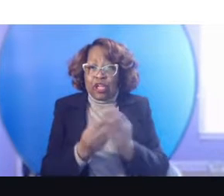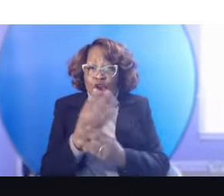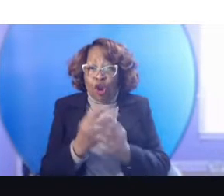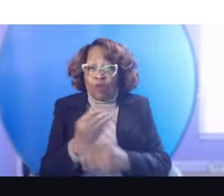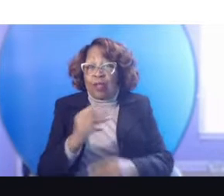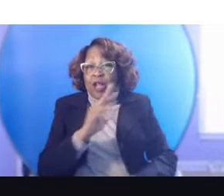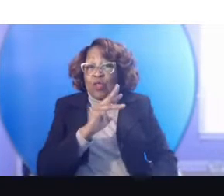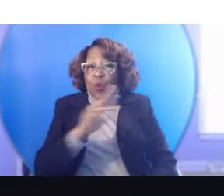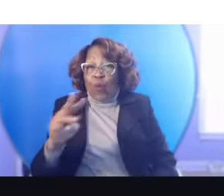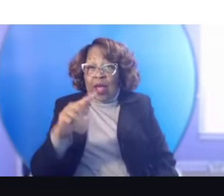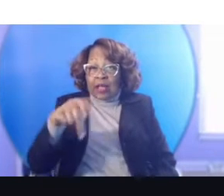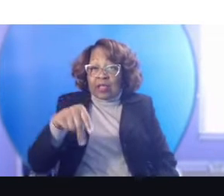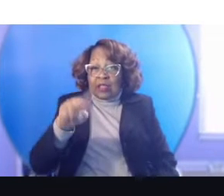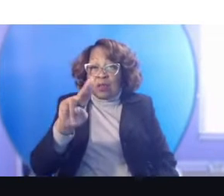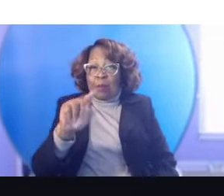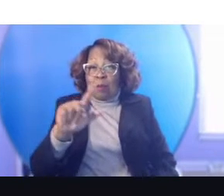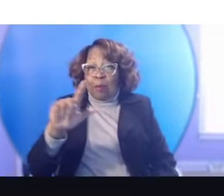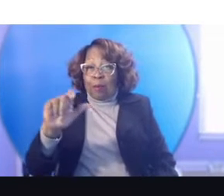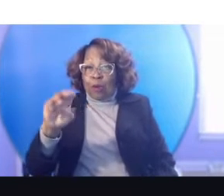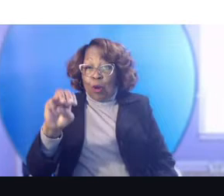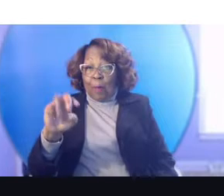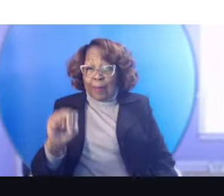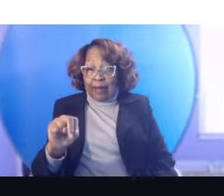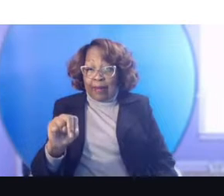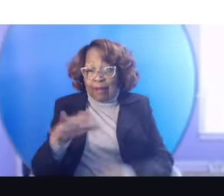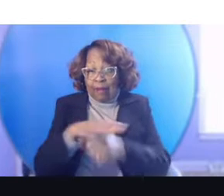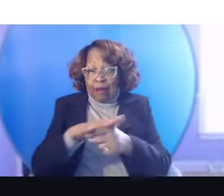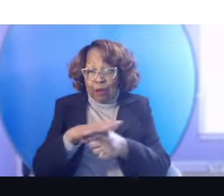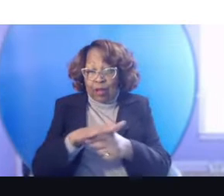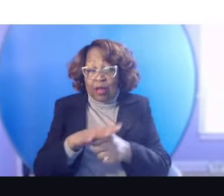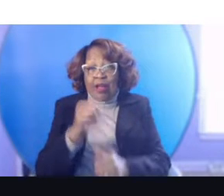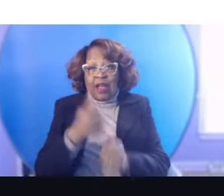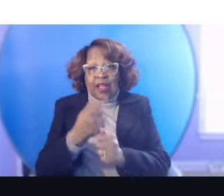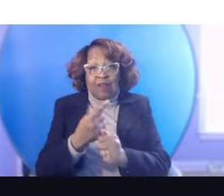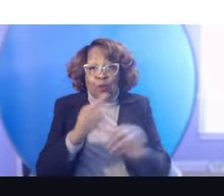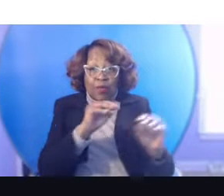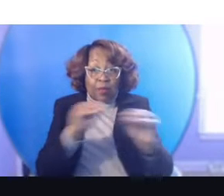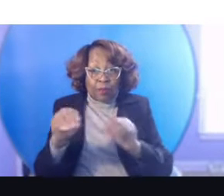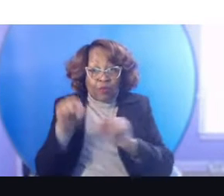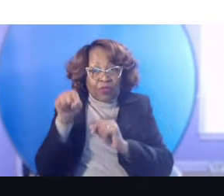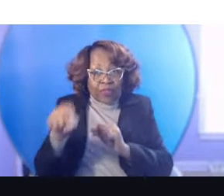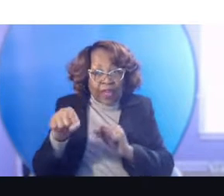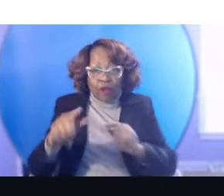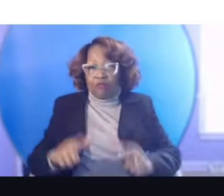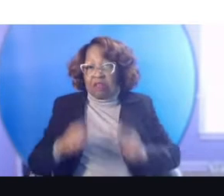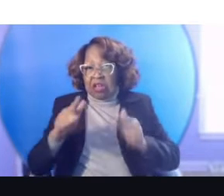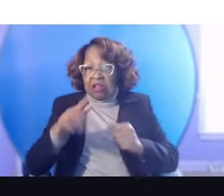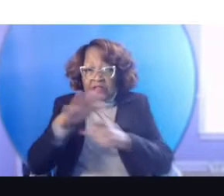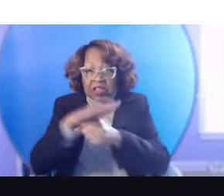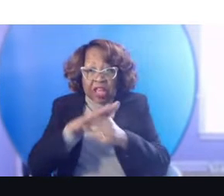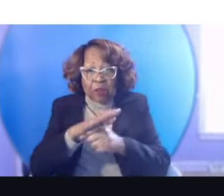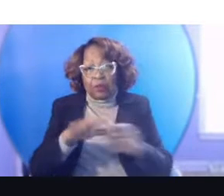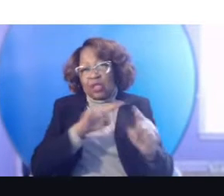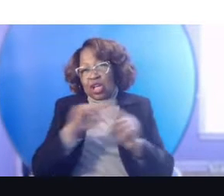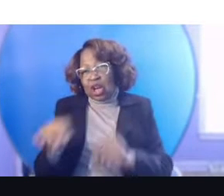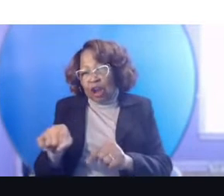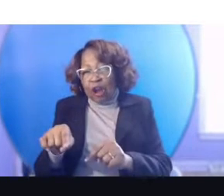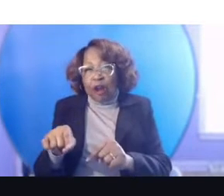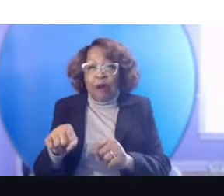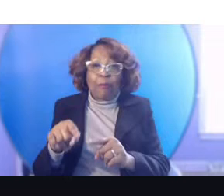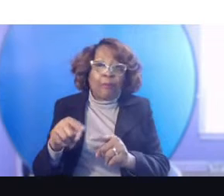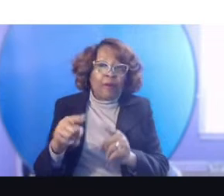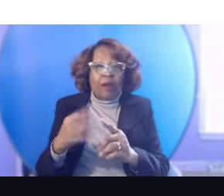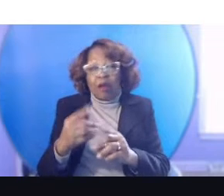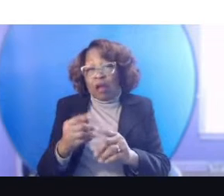Pullman neighborhood of Chicago. And that everybody who moved on the block and lived in the neighborhood was going to come and rent a